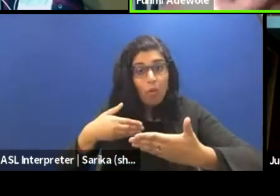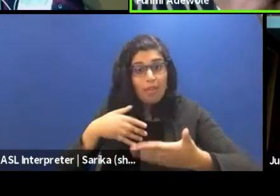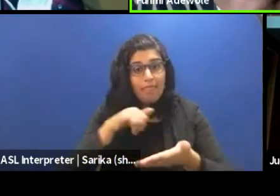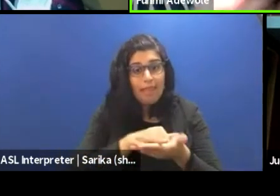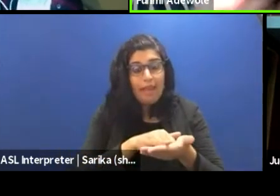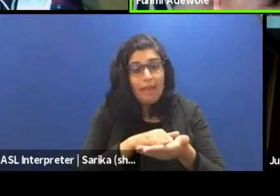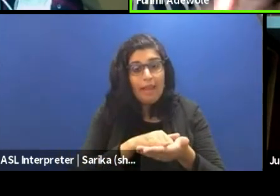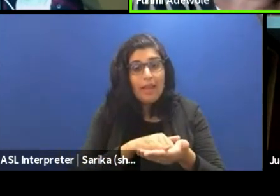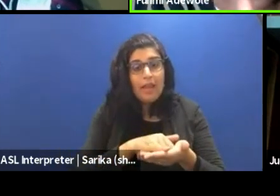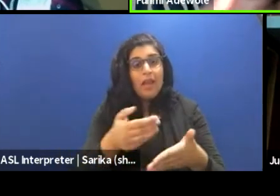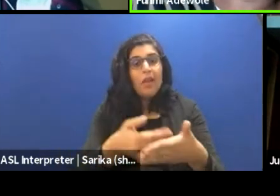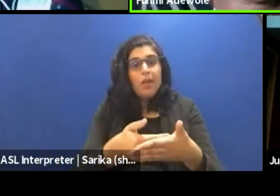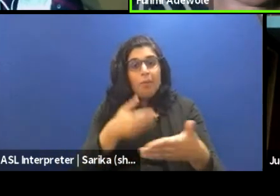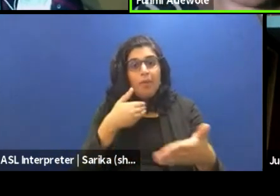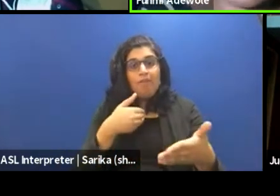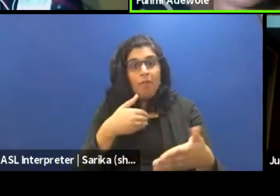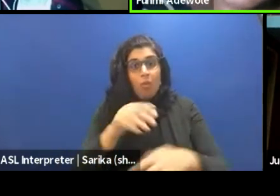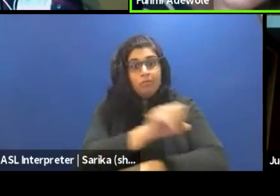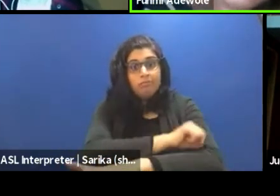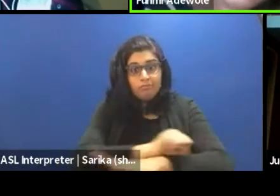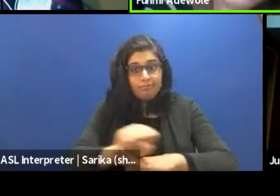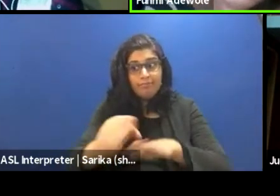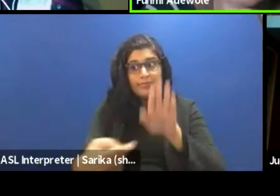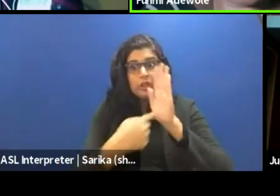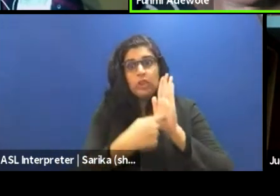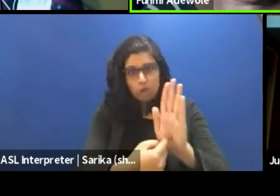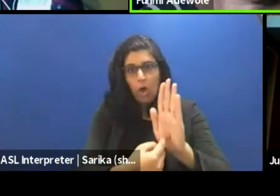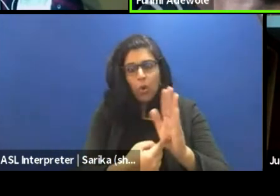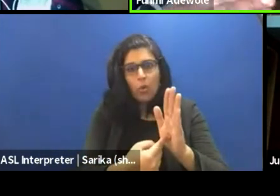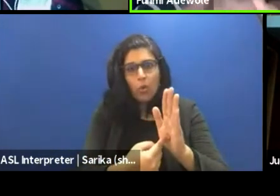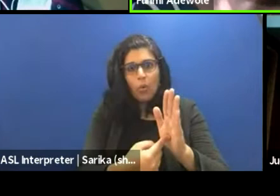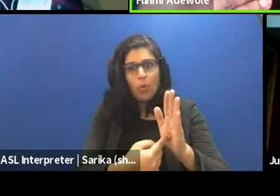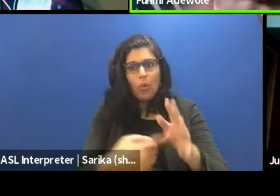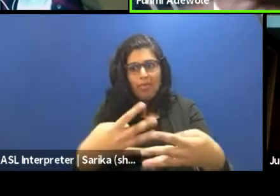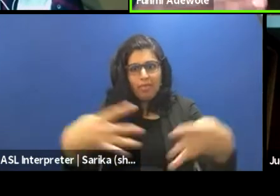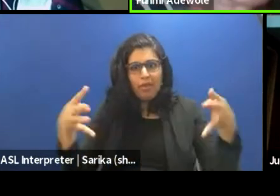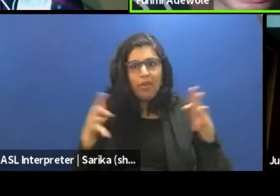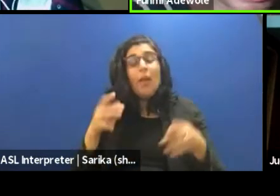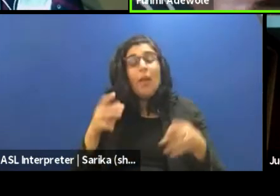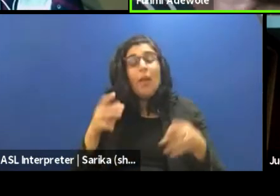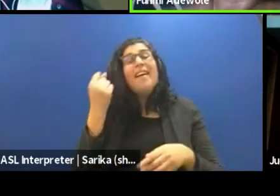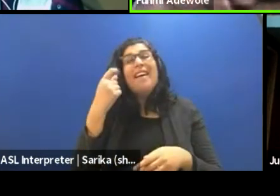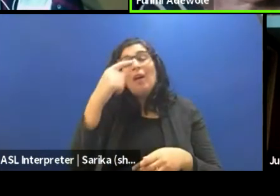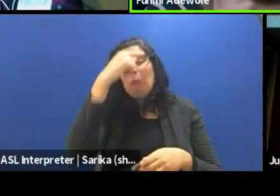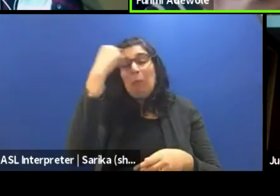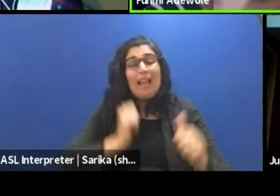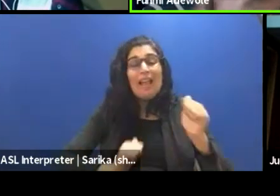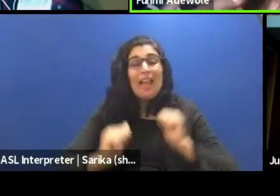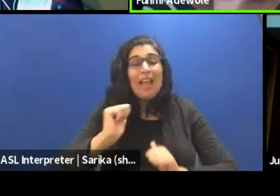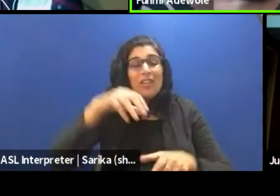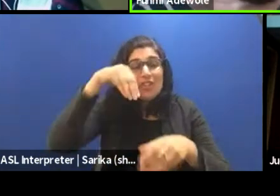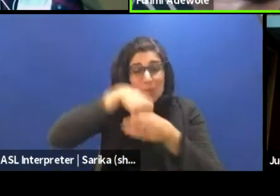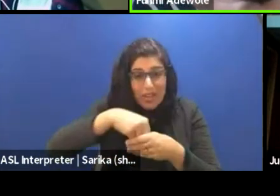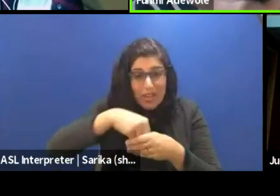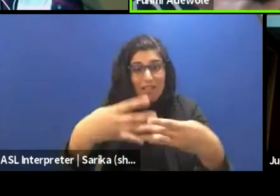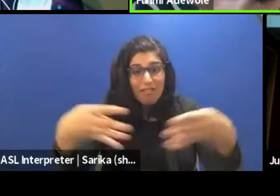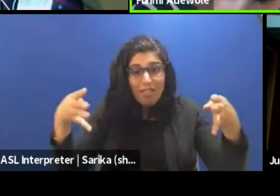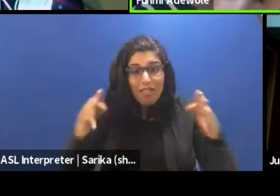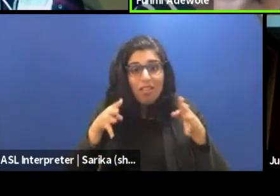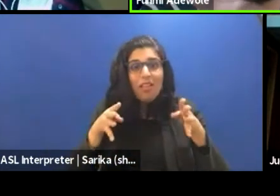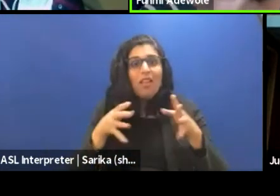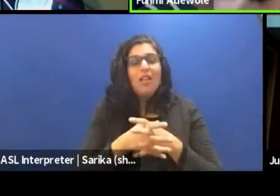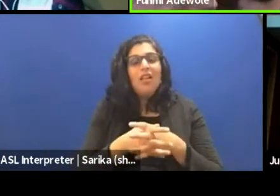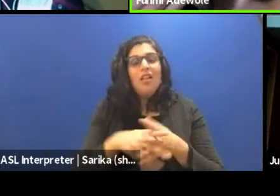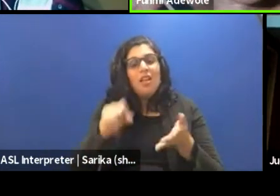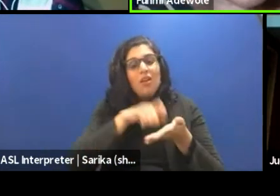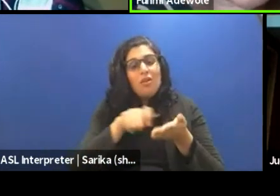prior to the staging of that, because there were black actors in it, who, you know, they wrote an article